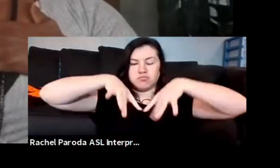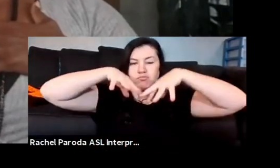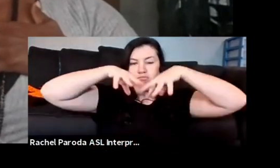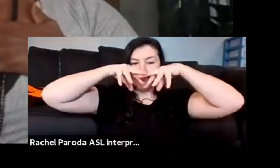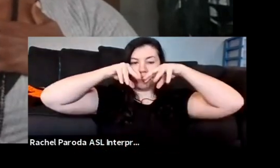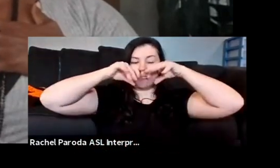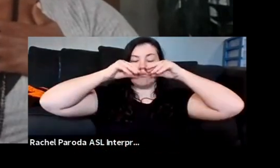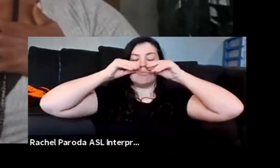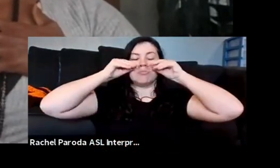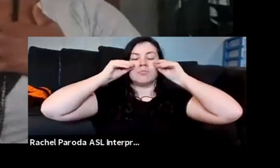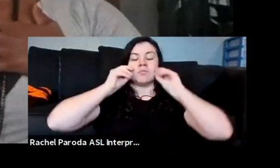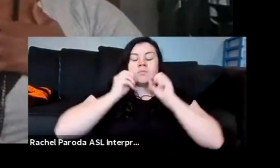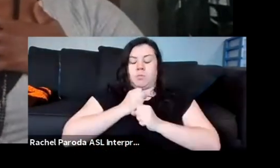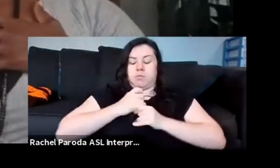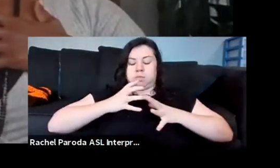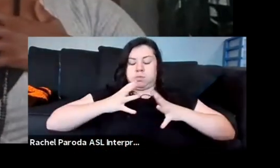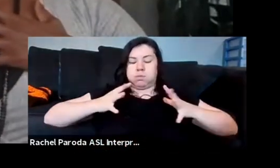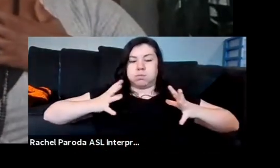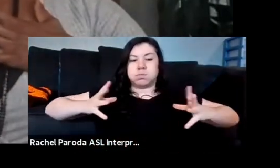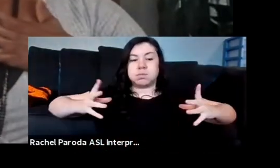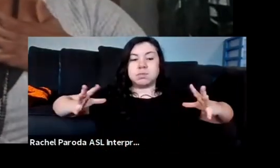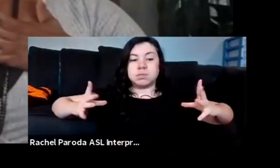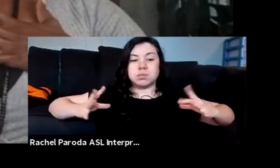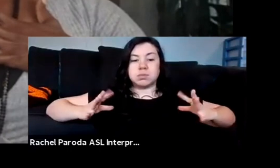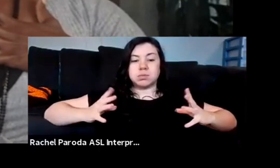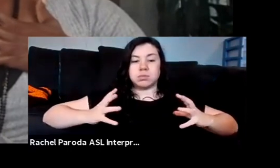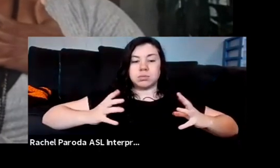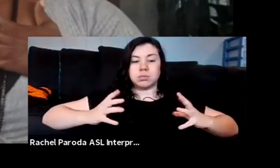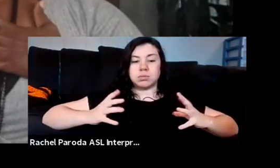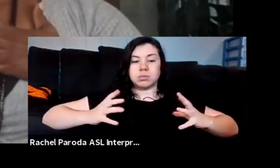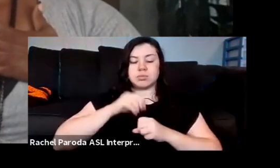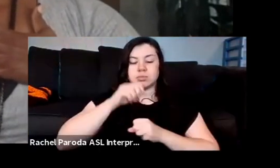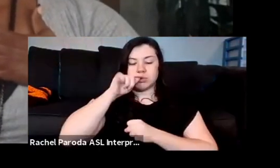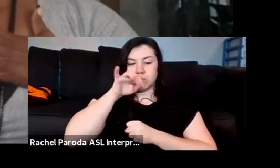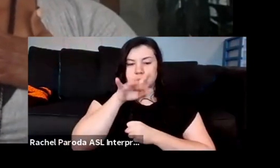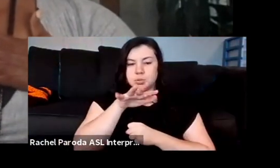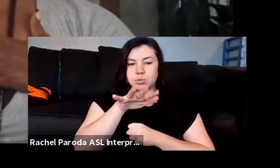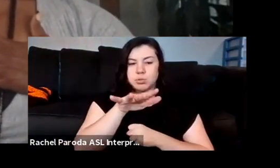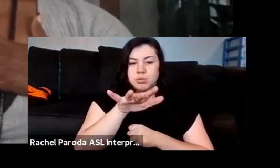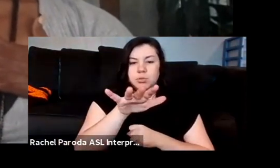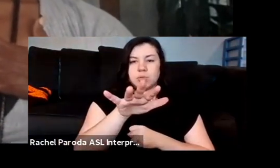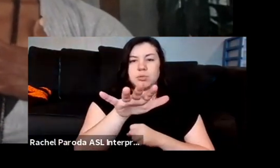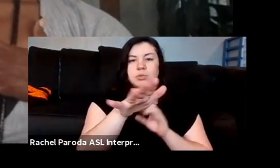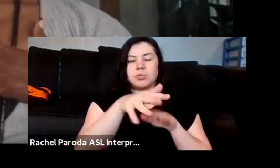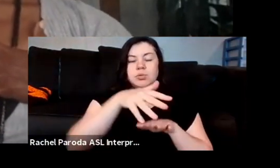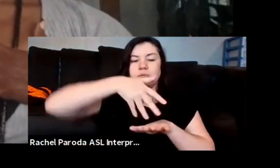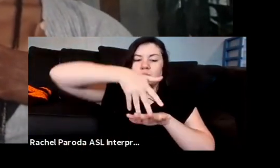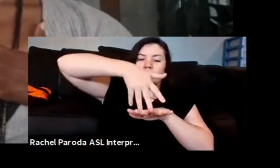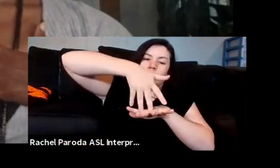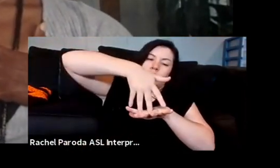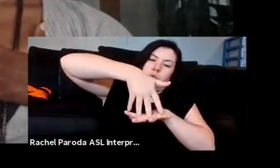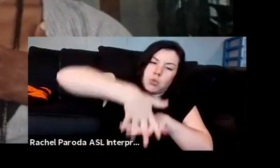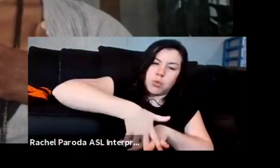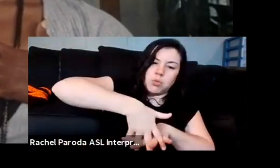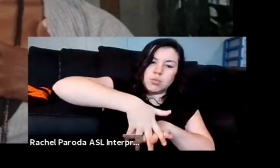Inhale as an expansion outward. And the exhale as a re-grounding, resettling through the body.